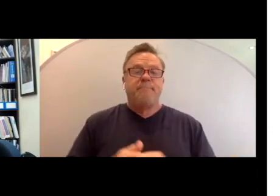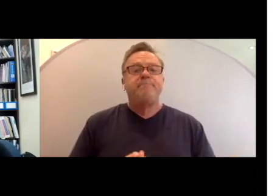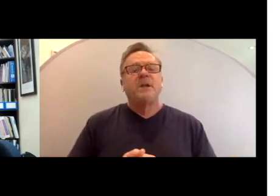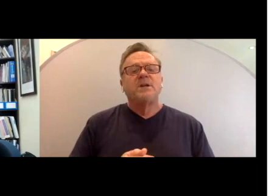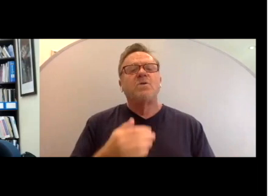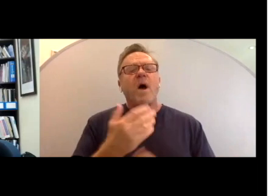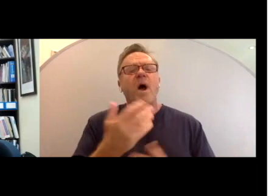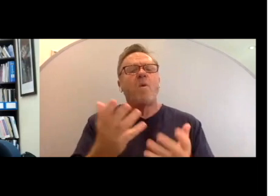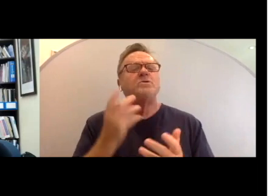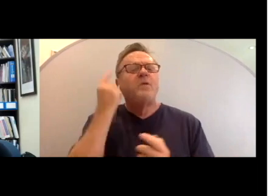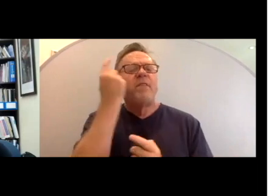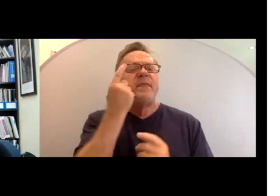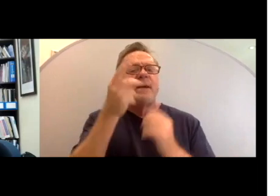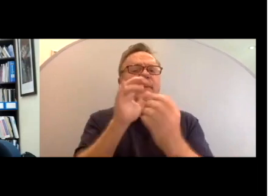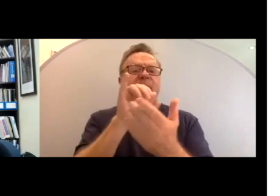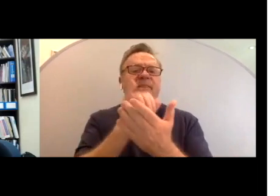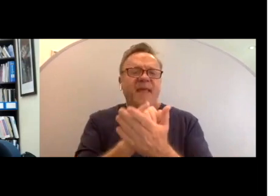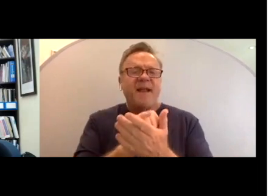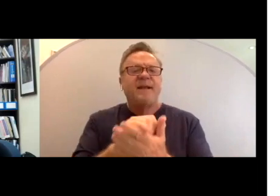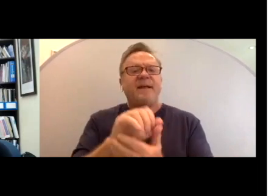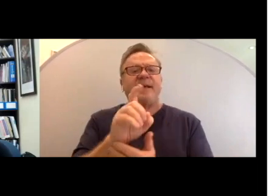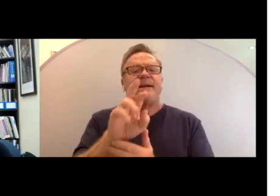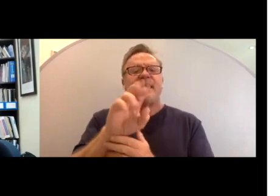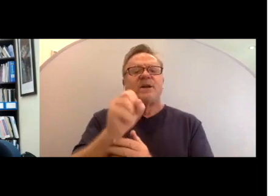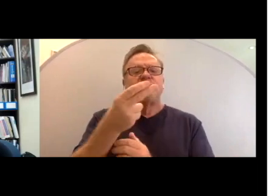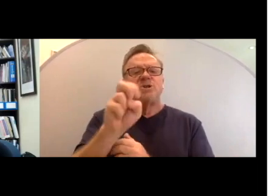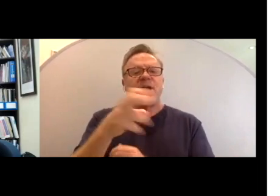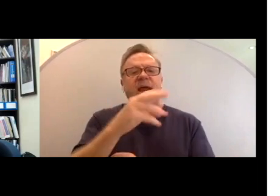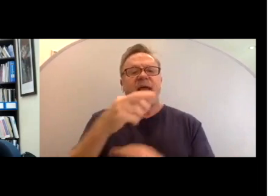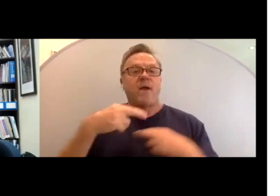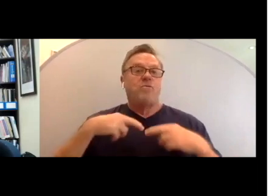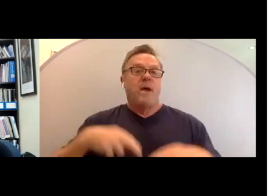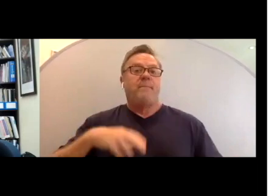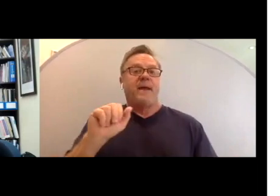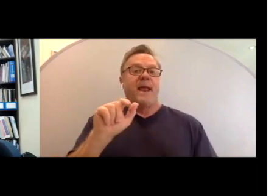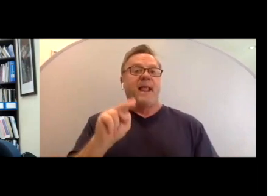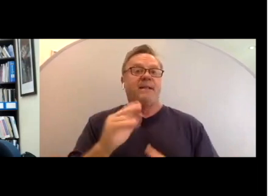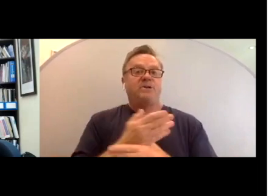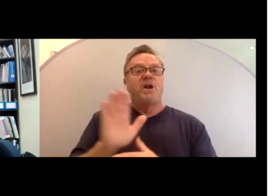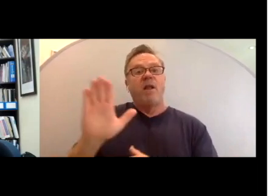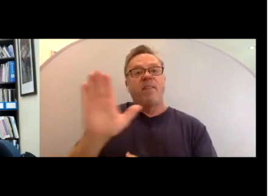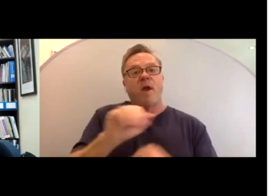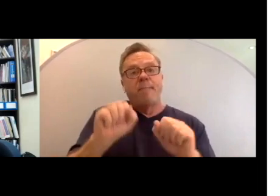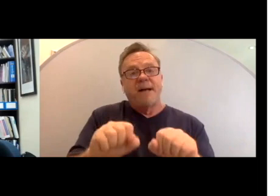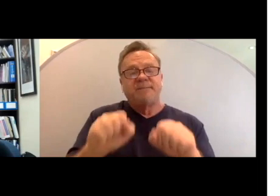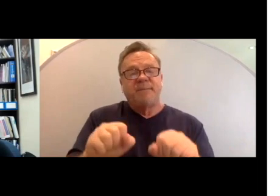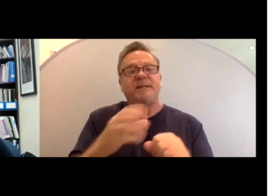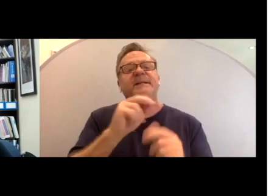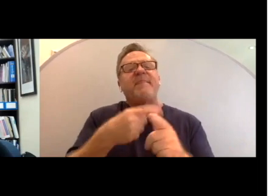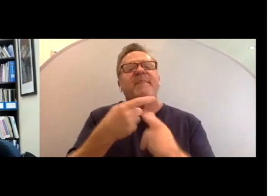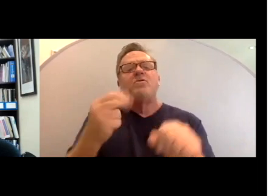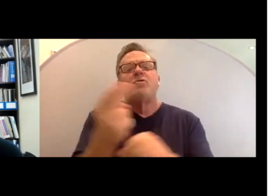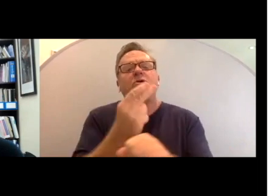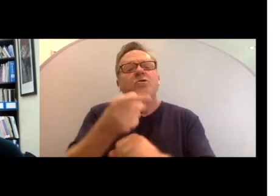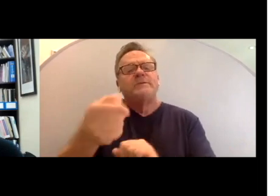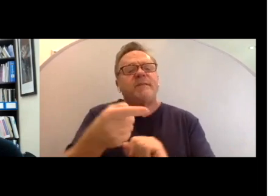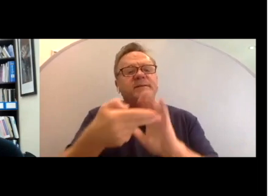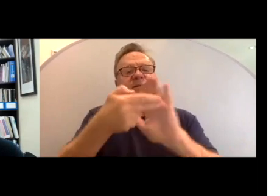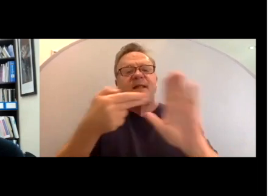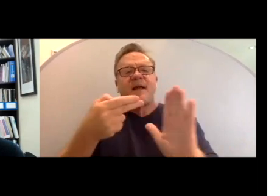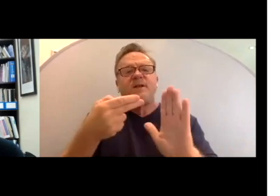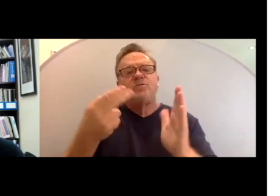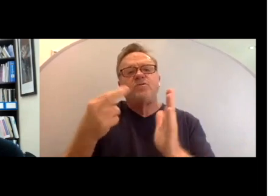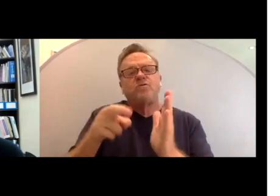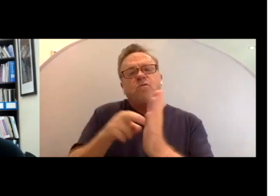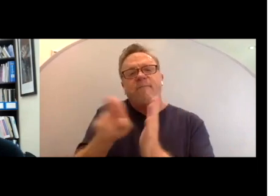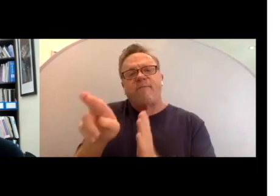I'd like you to think about this as Dr. Shea and Rabbi Allen are sharing their possibilities, and then you can use this slide to refer to later.